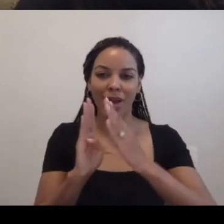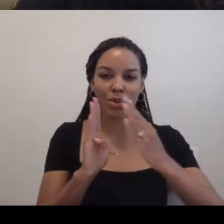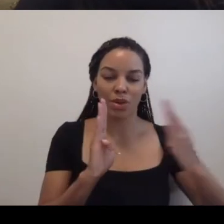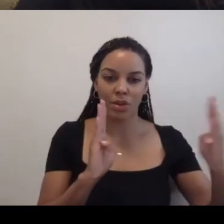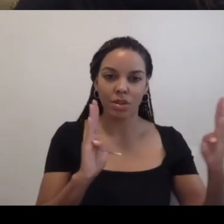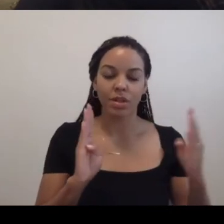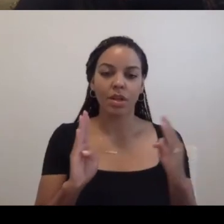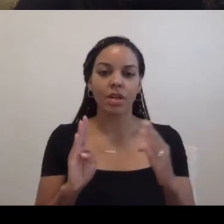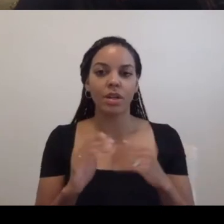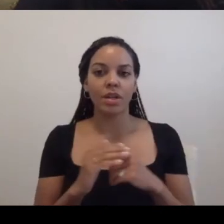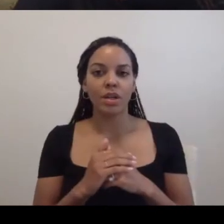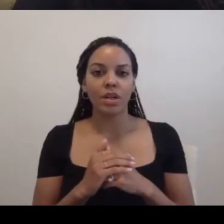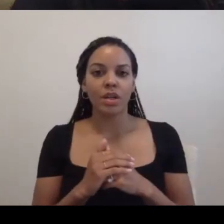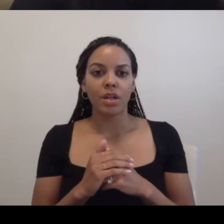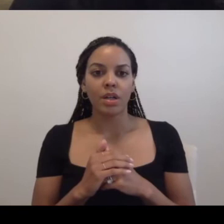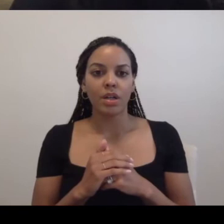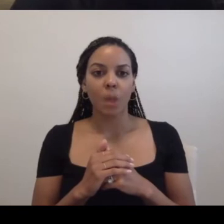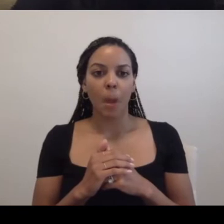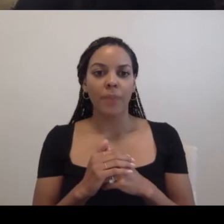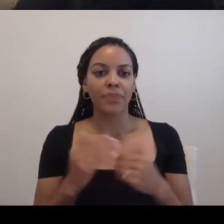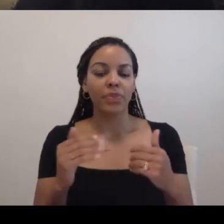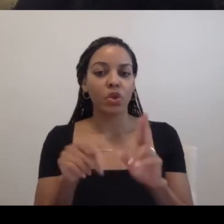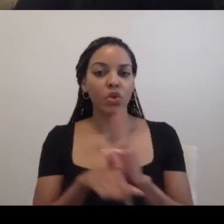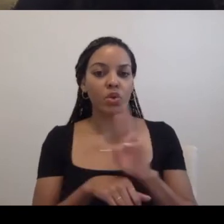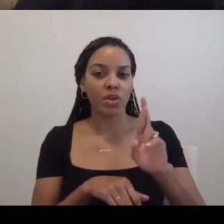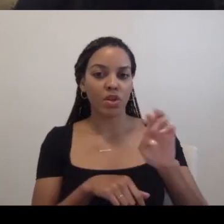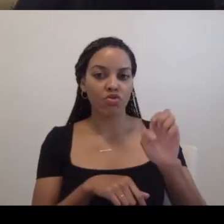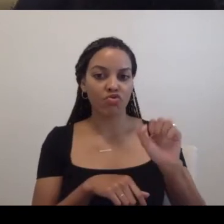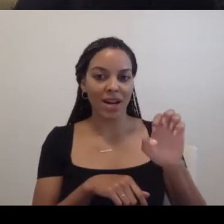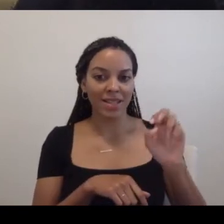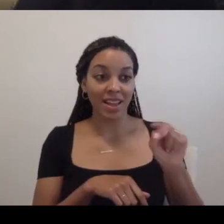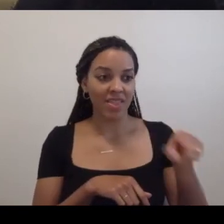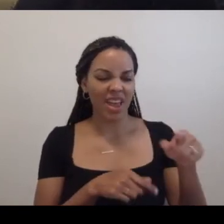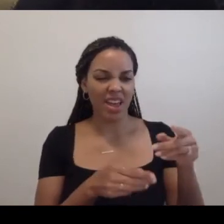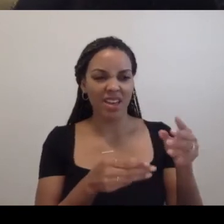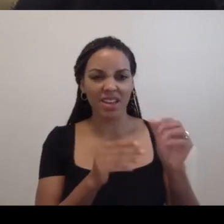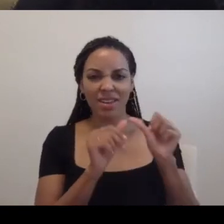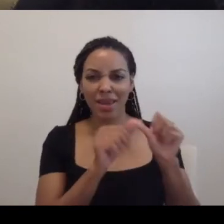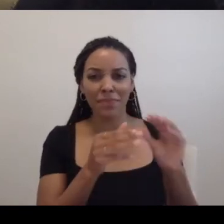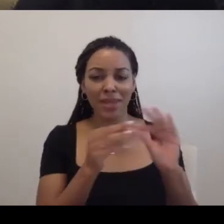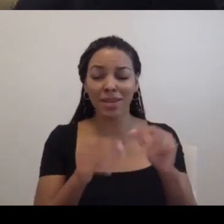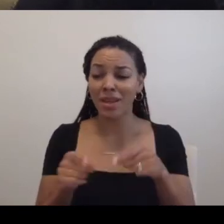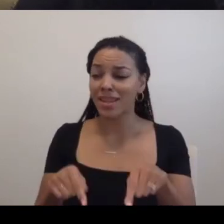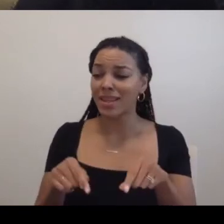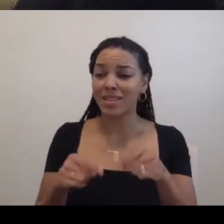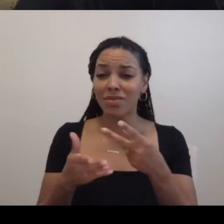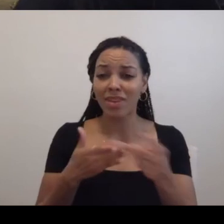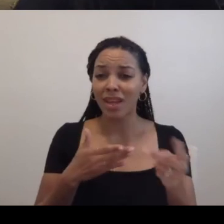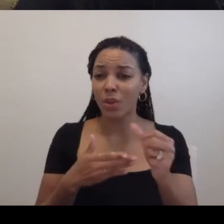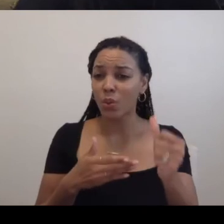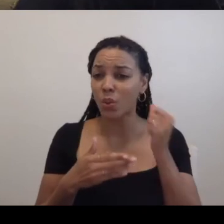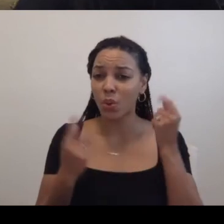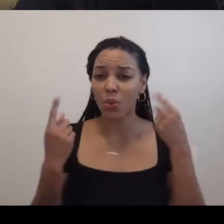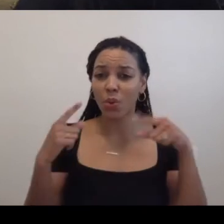Haas, the polyester resin experts who kept telling me, this is not going to work. These crushed glass